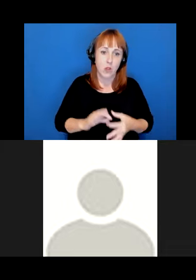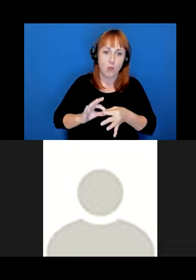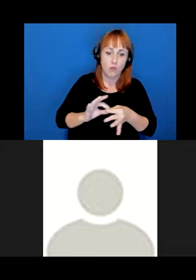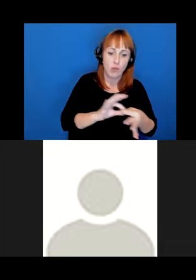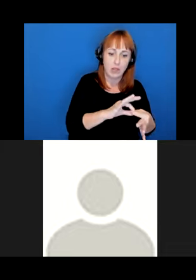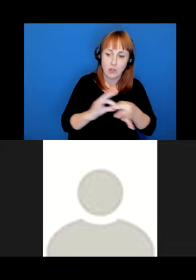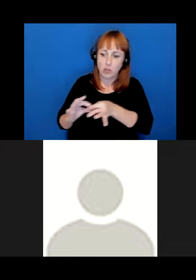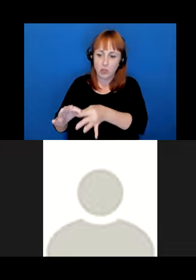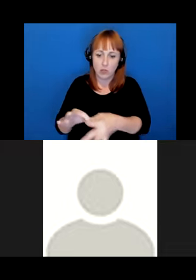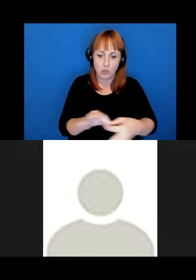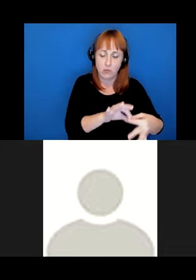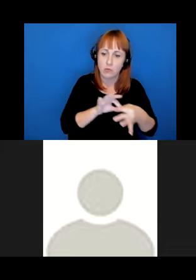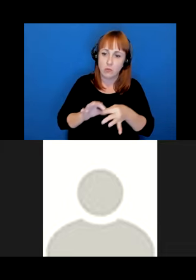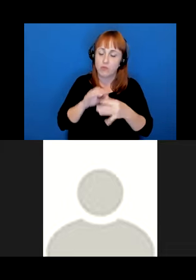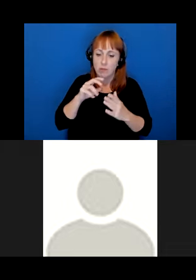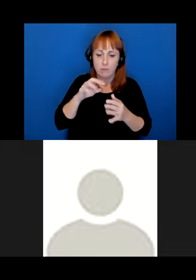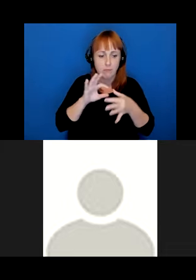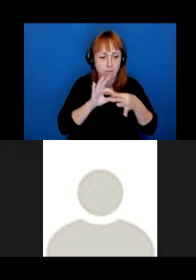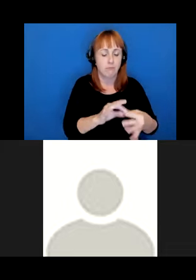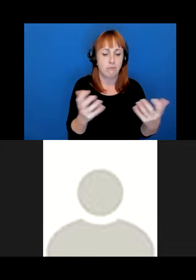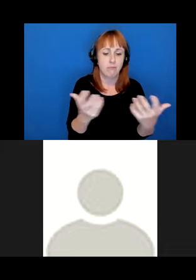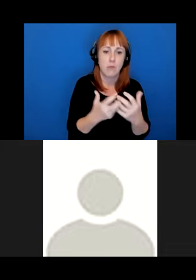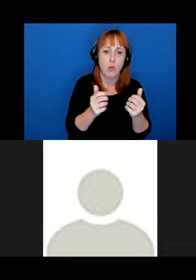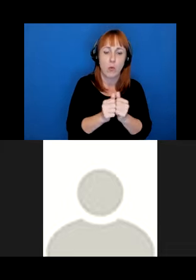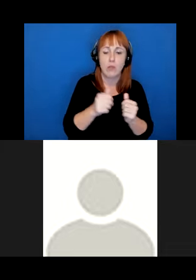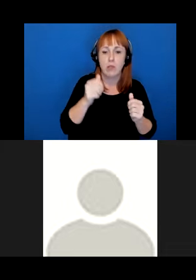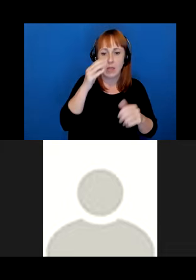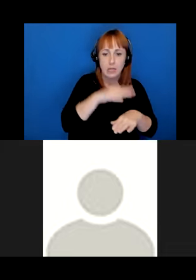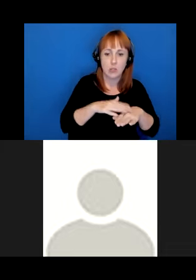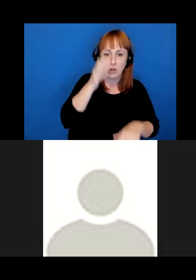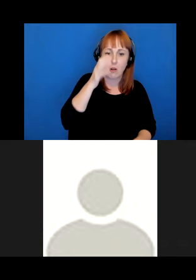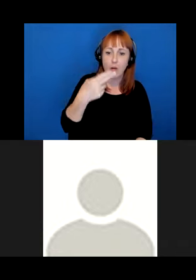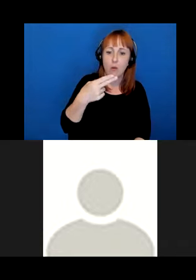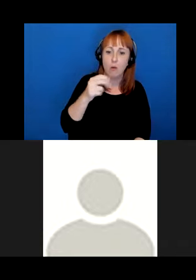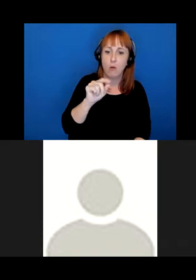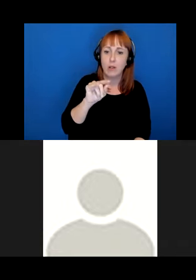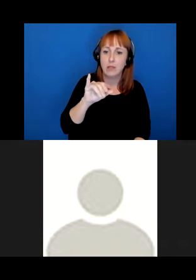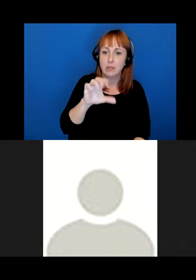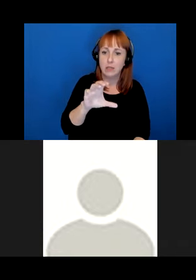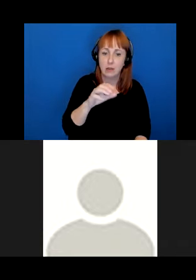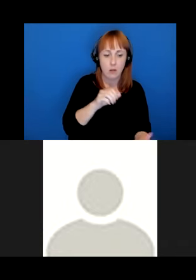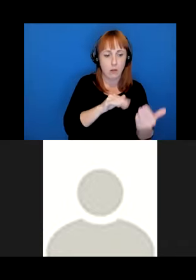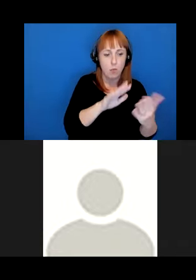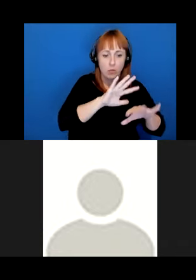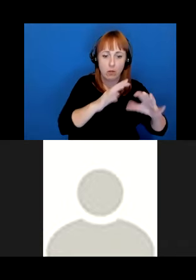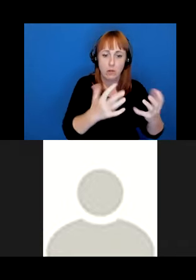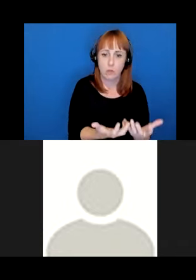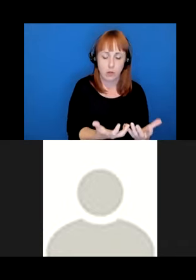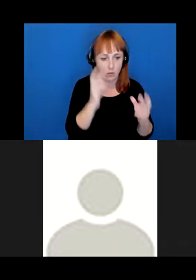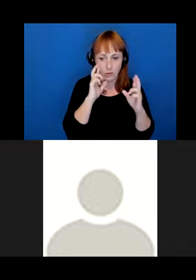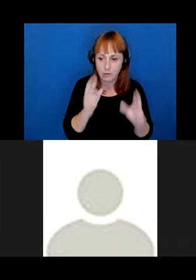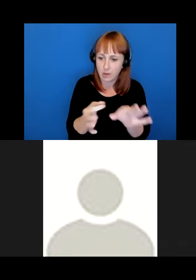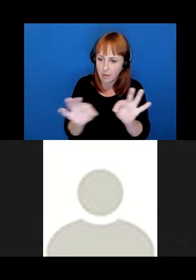hand in hand with the general indigenous concept of holistic approaches to the world. A theme that calls for respecting how languages exist in